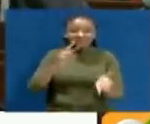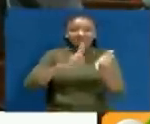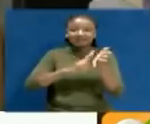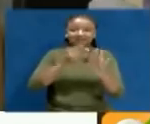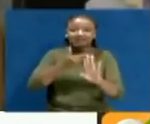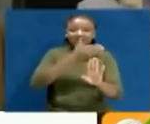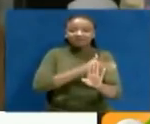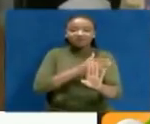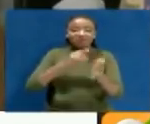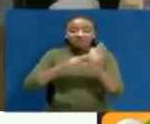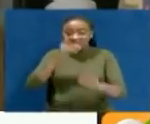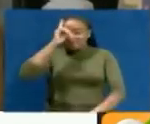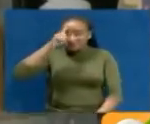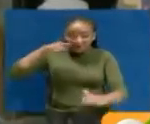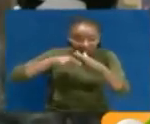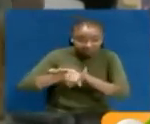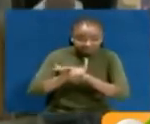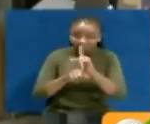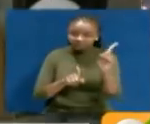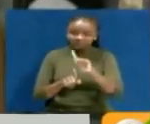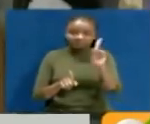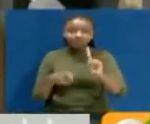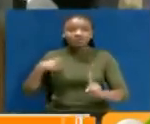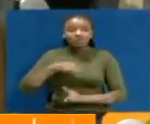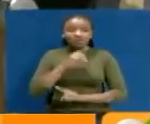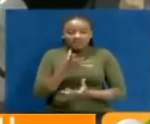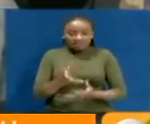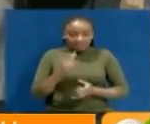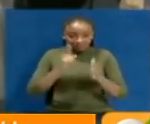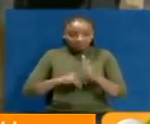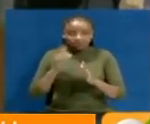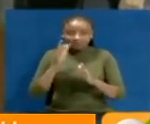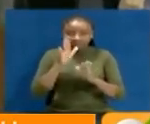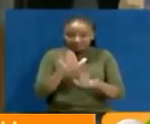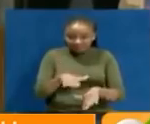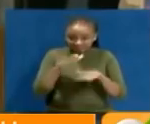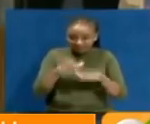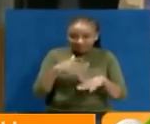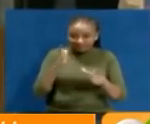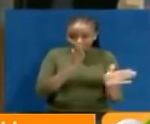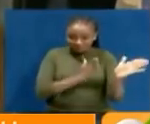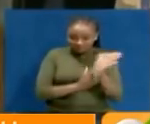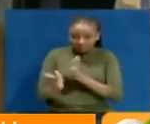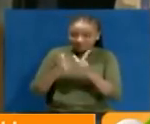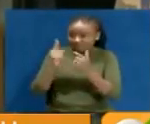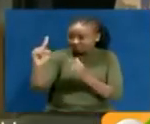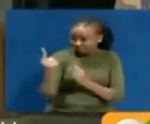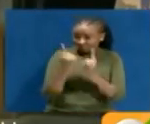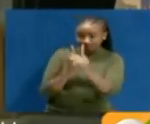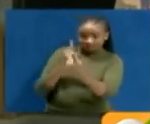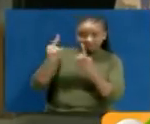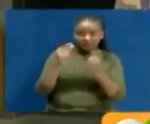-register before. We felt we didn't want to rush. We wanted to take the week to prepare so that when they come, they can be able to worship